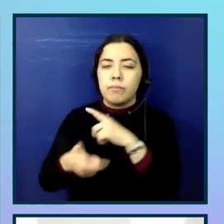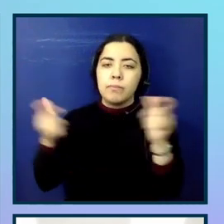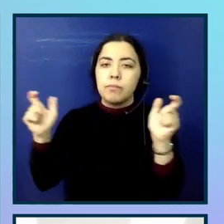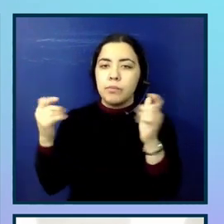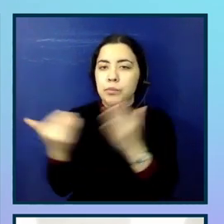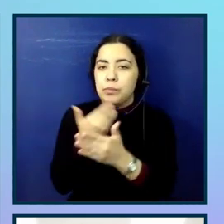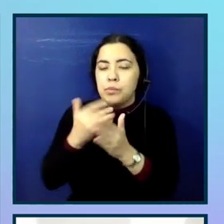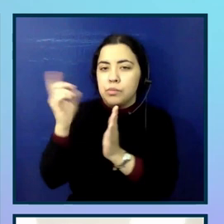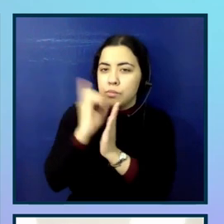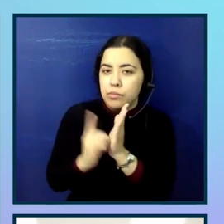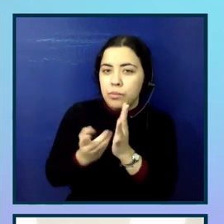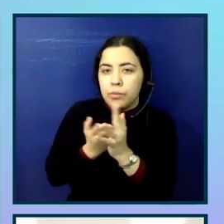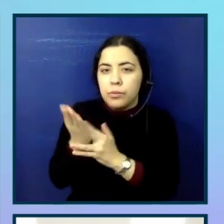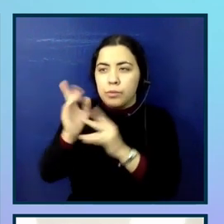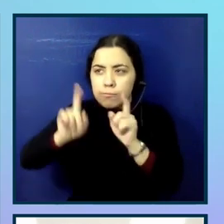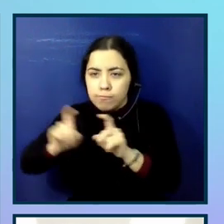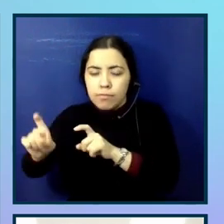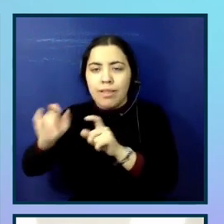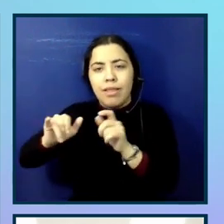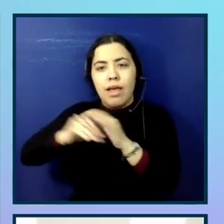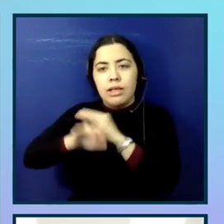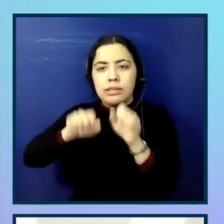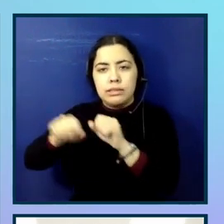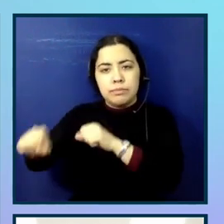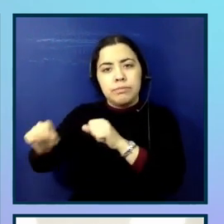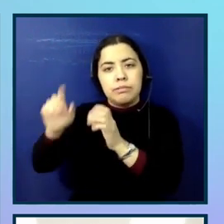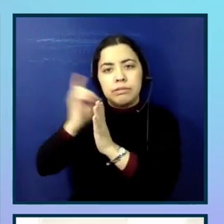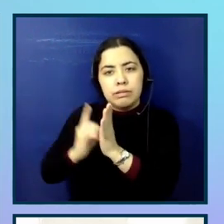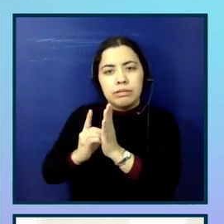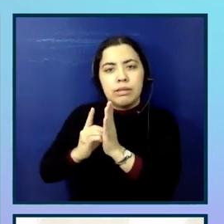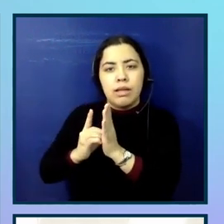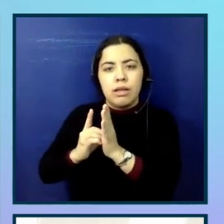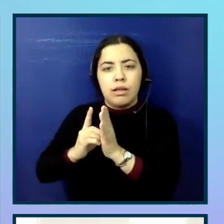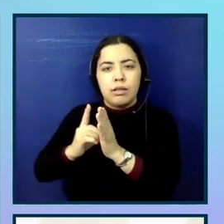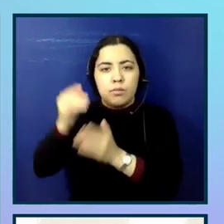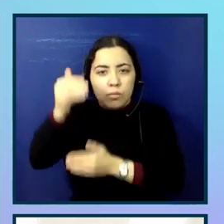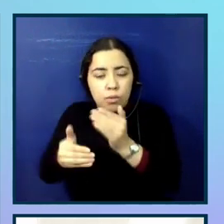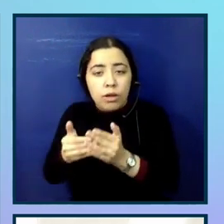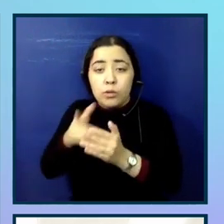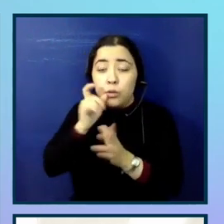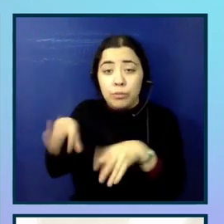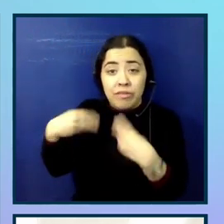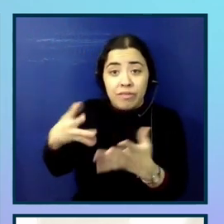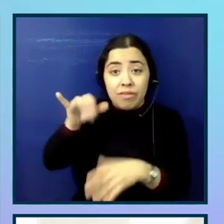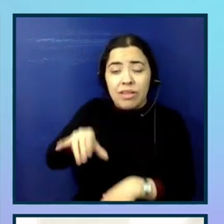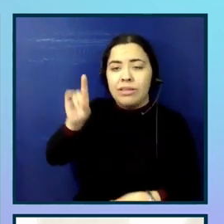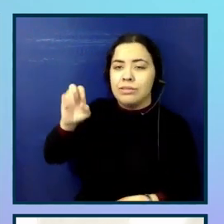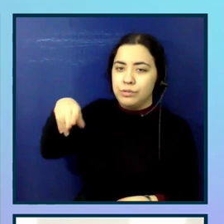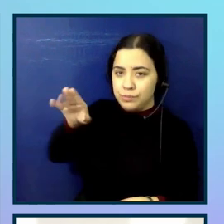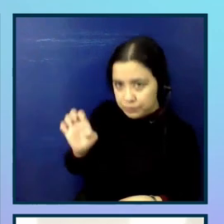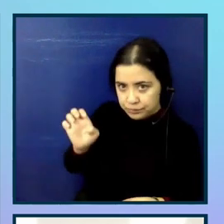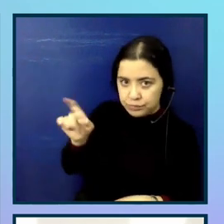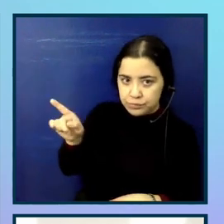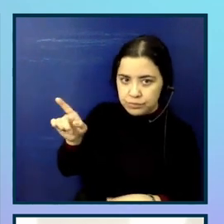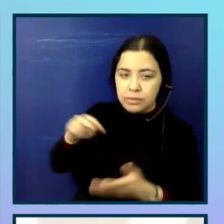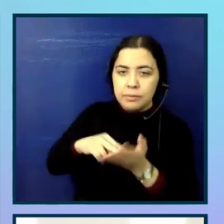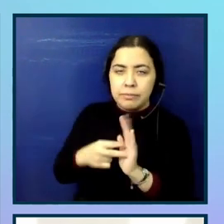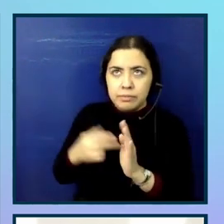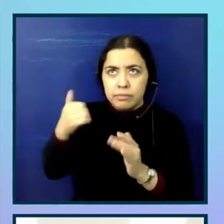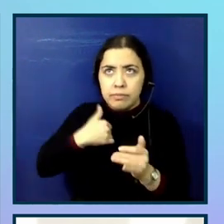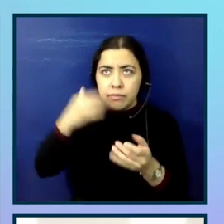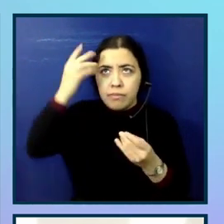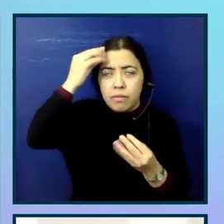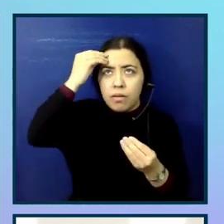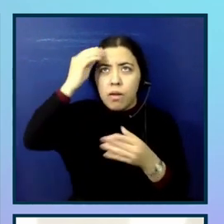an accessibility design annotation process, which is provided by DQ. And this is going to help us improve and think about all the roles,